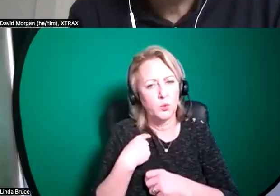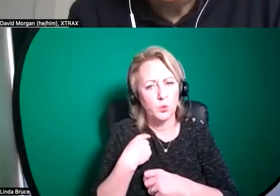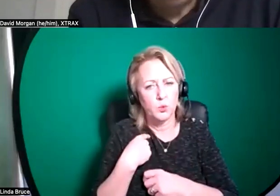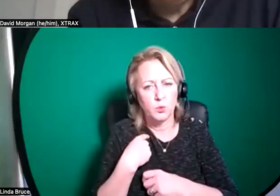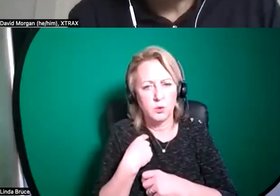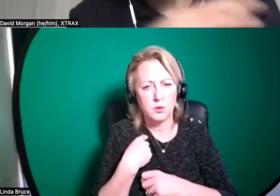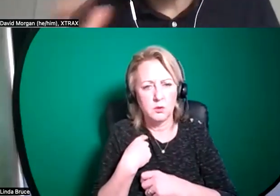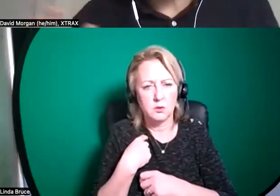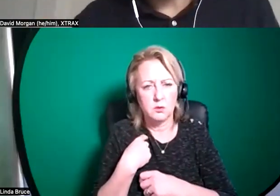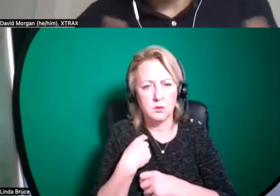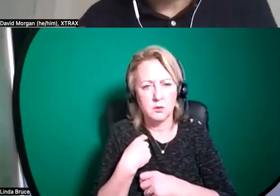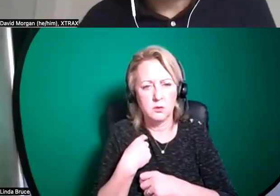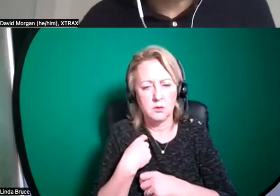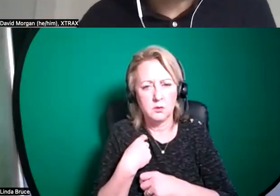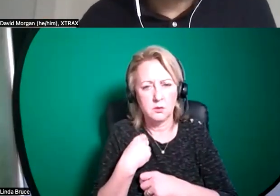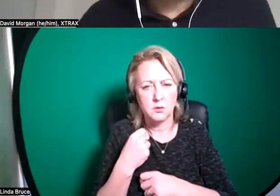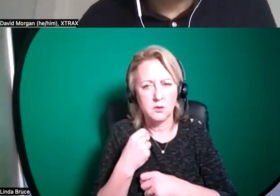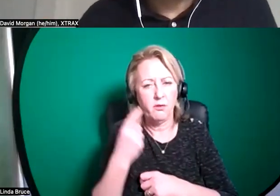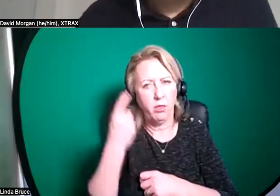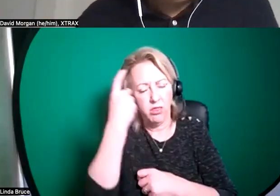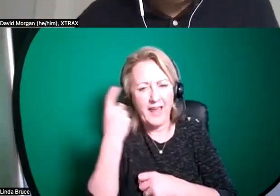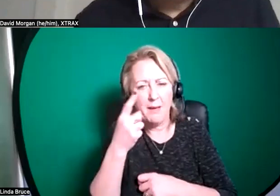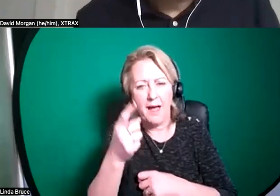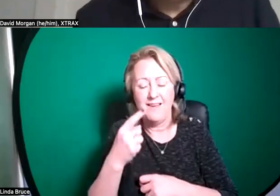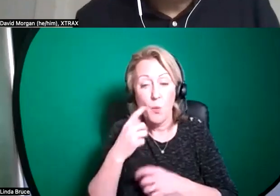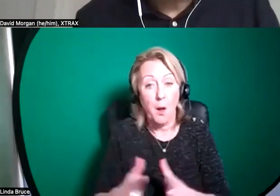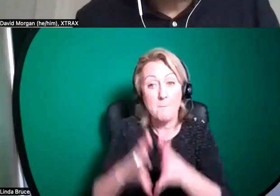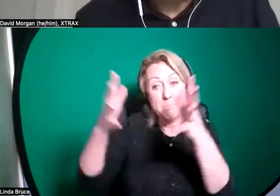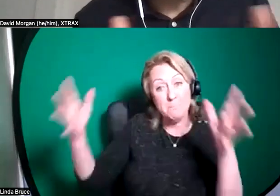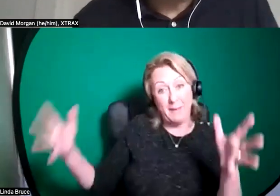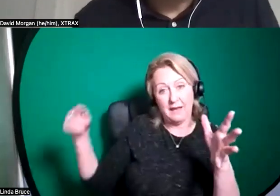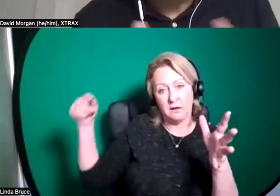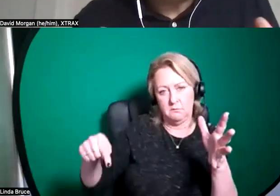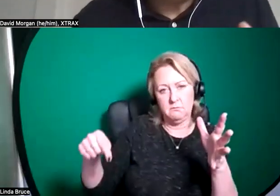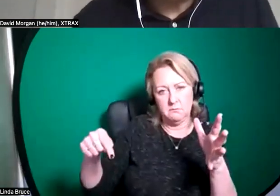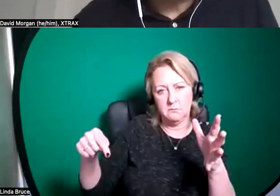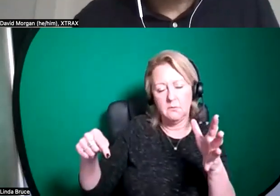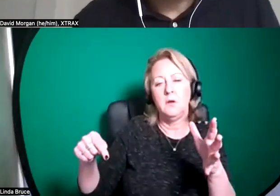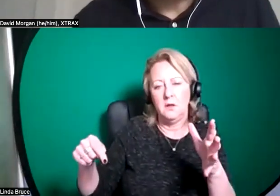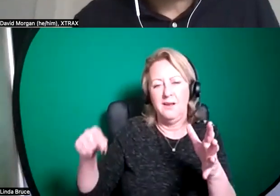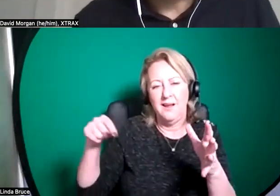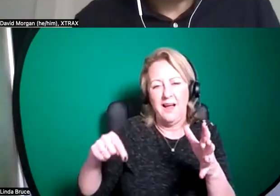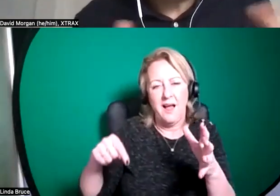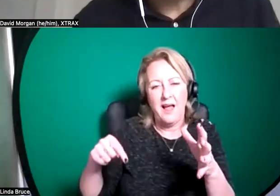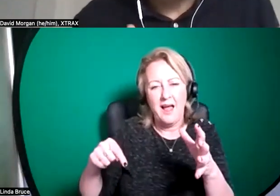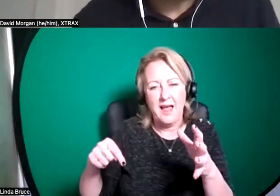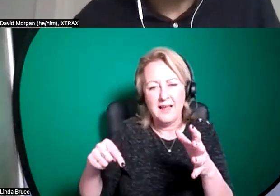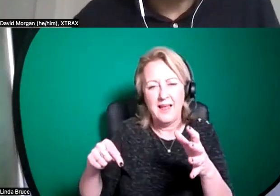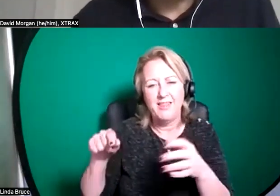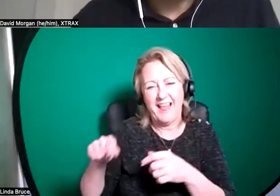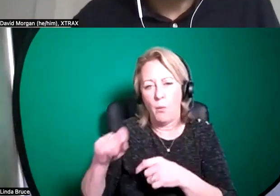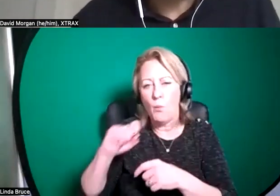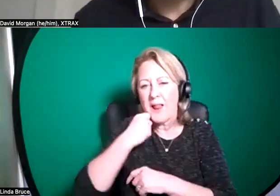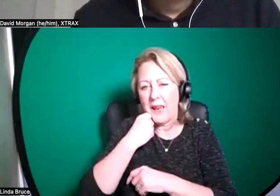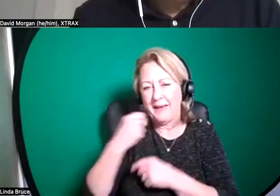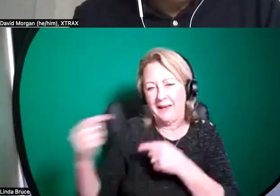if you are planning things on a larger scale at the moment and that is potentially going to be kind of quite a competitive kind of